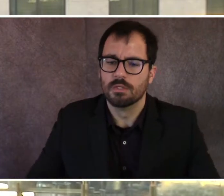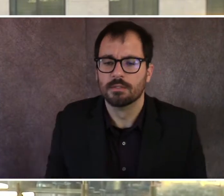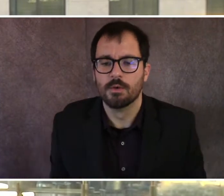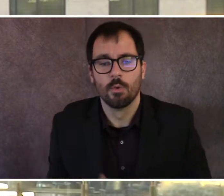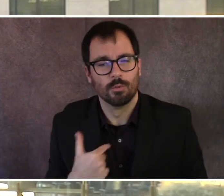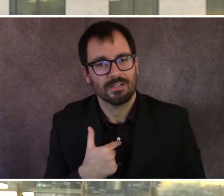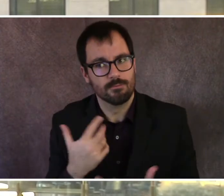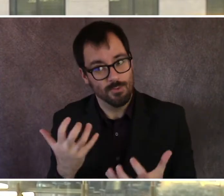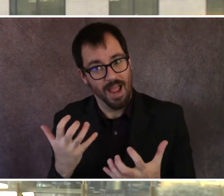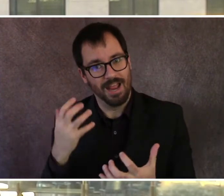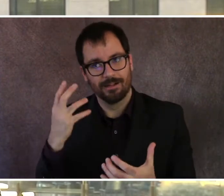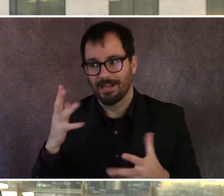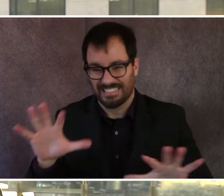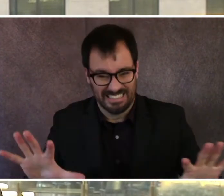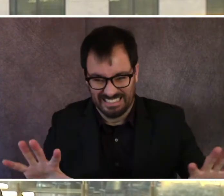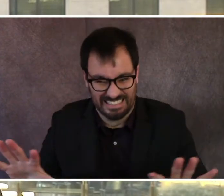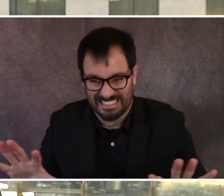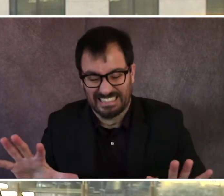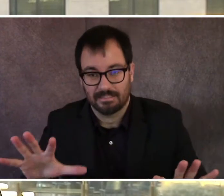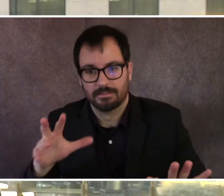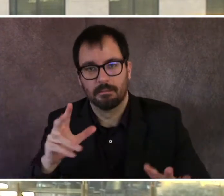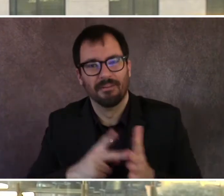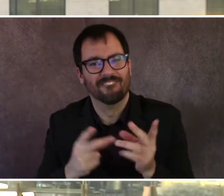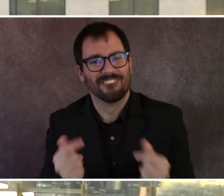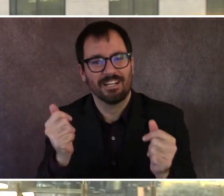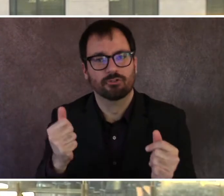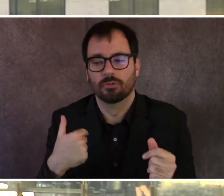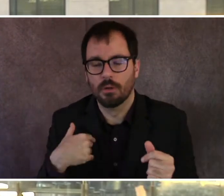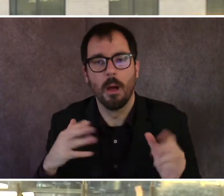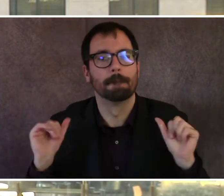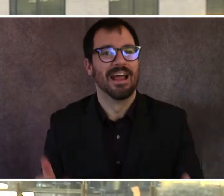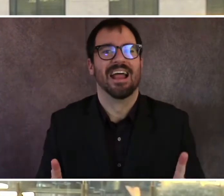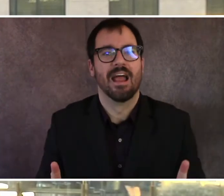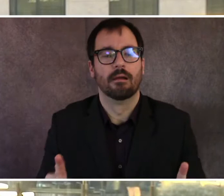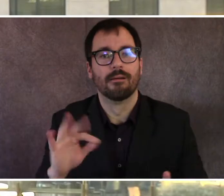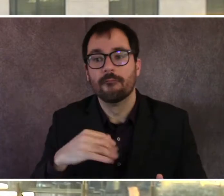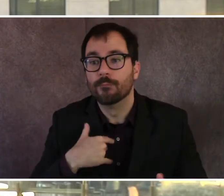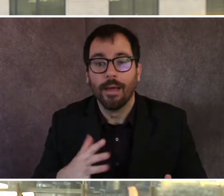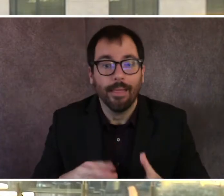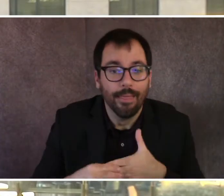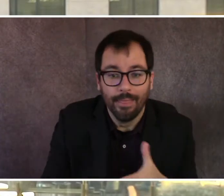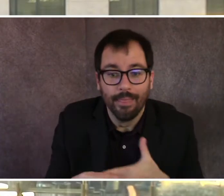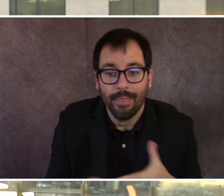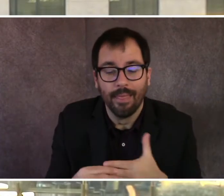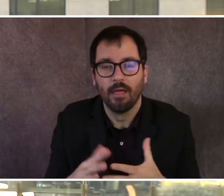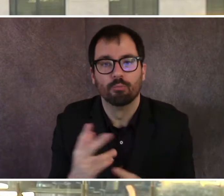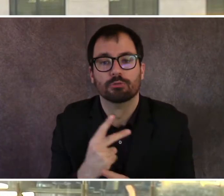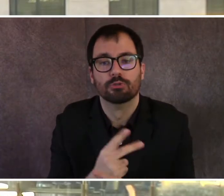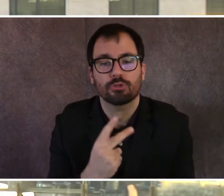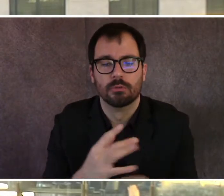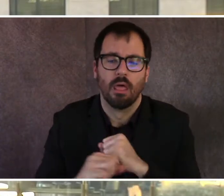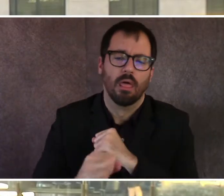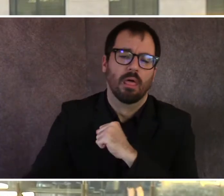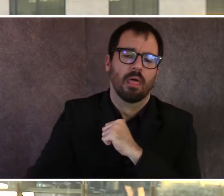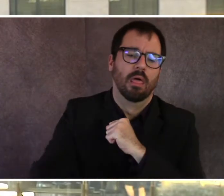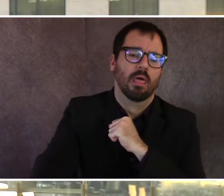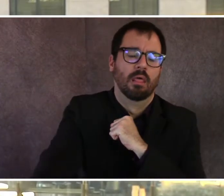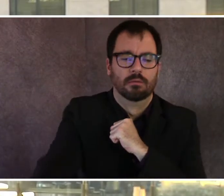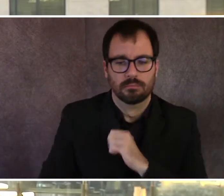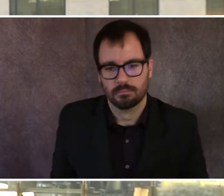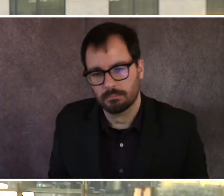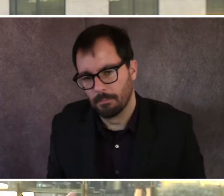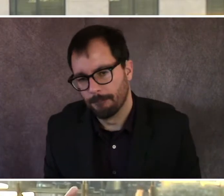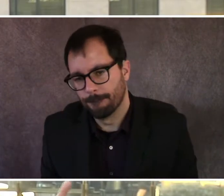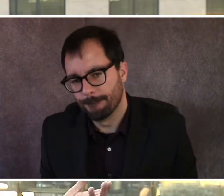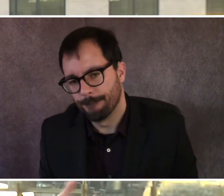We've seen, you've reported, many of you reported that the industry, the hotel industry that's been hit the hardest due to COVID